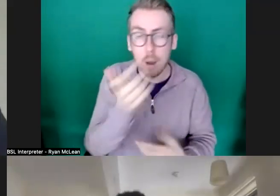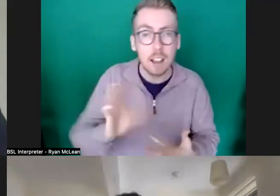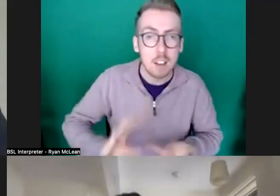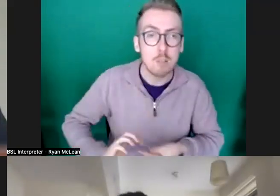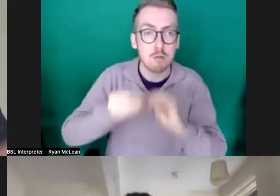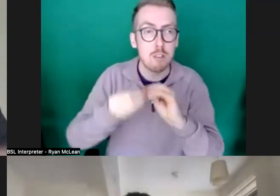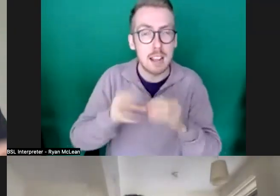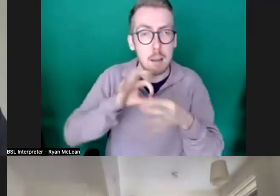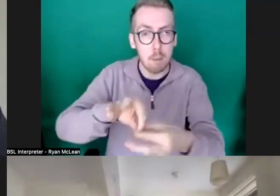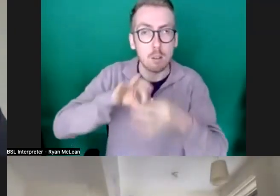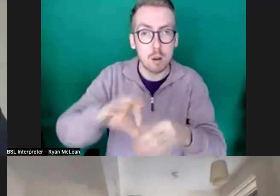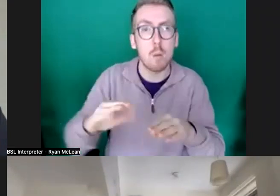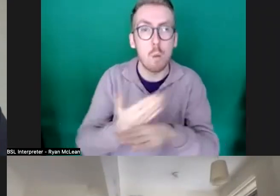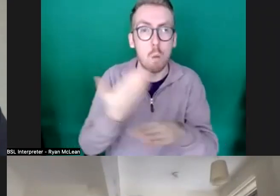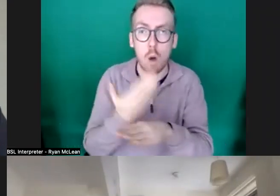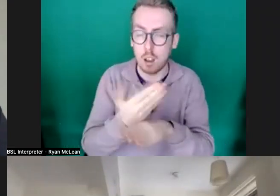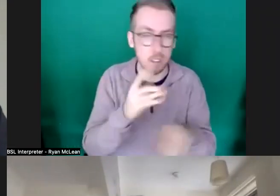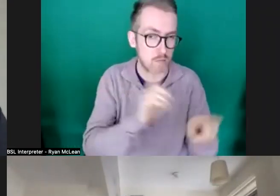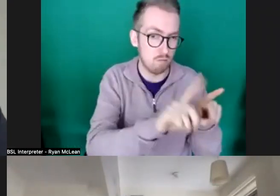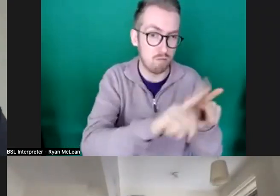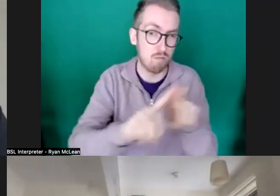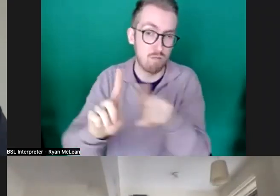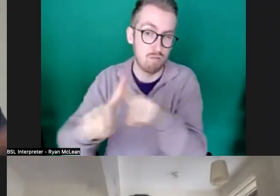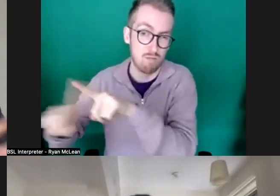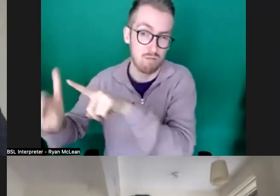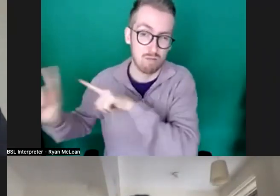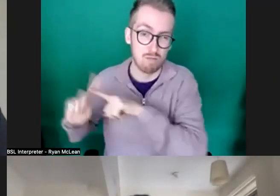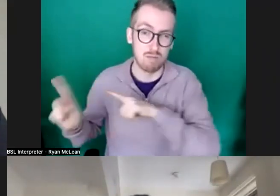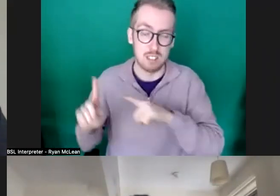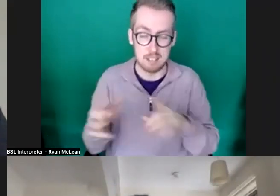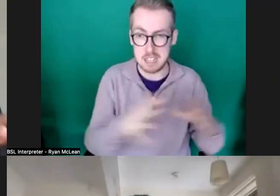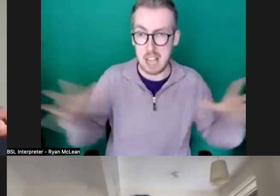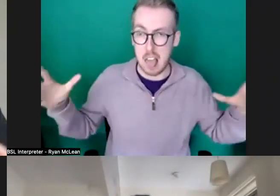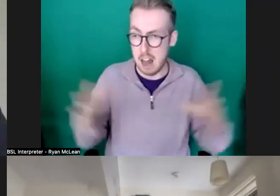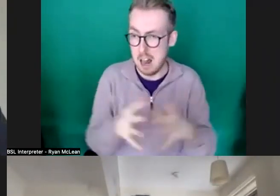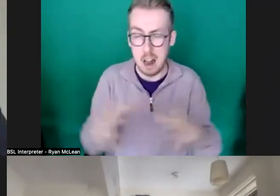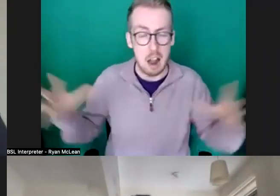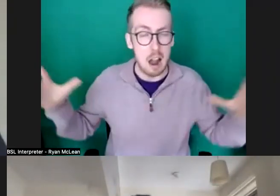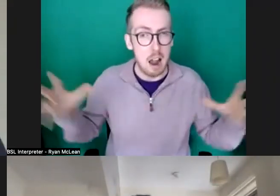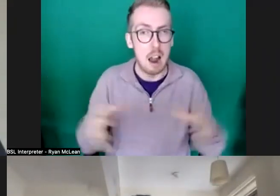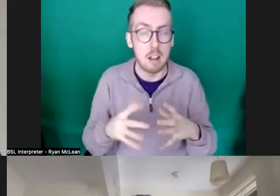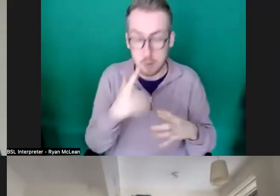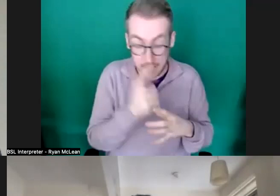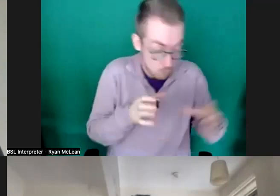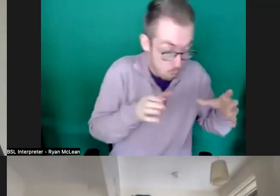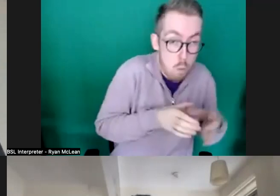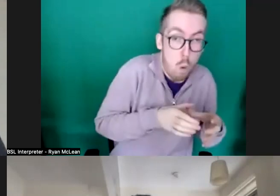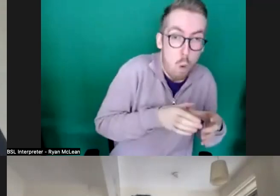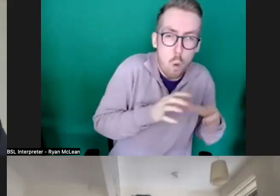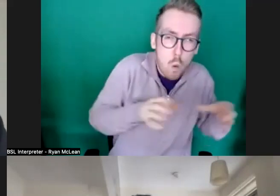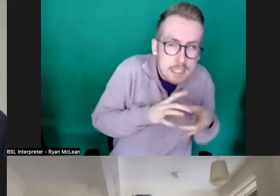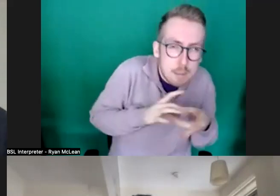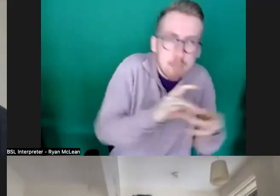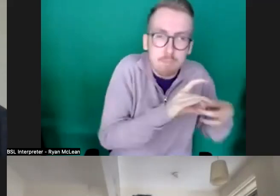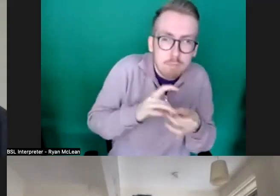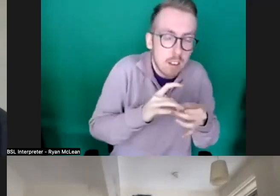participatory work on all manner of scales and so obviously you can have things which are you know quite small intimate close